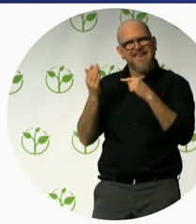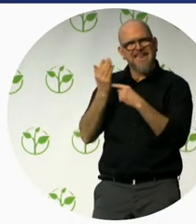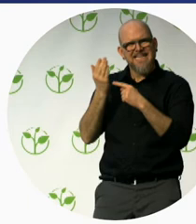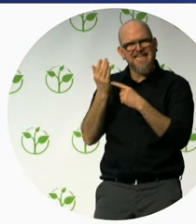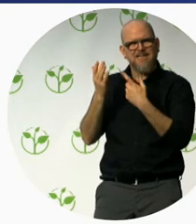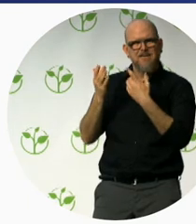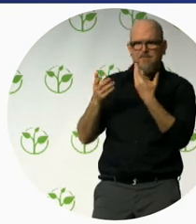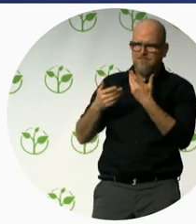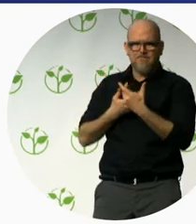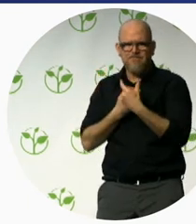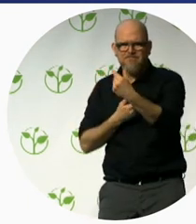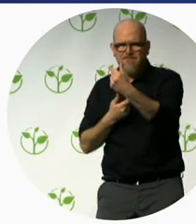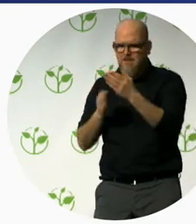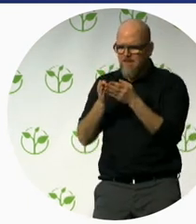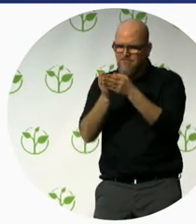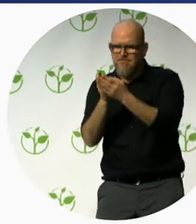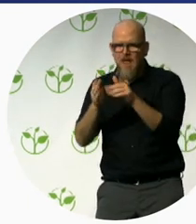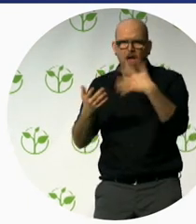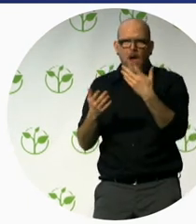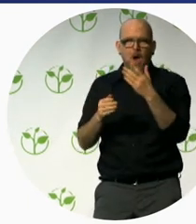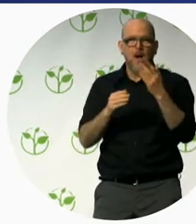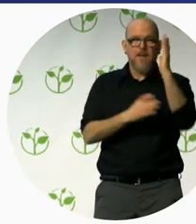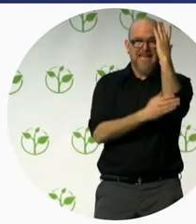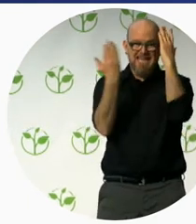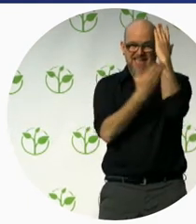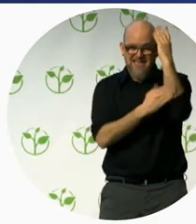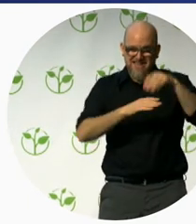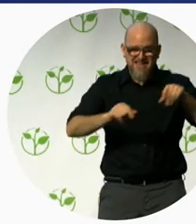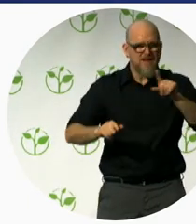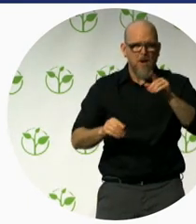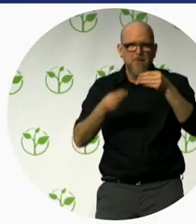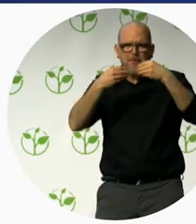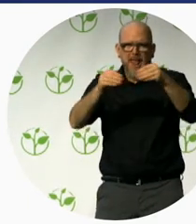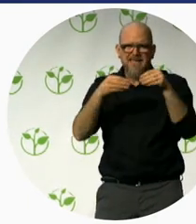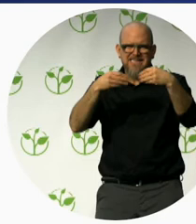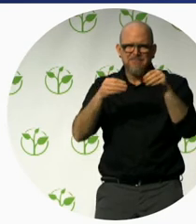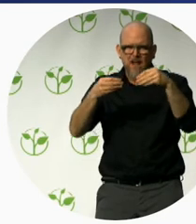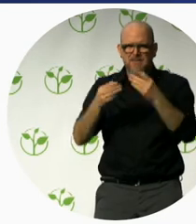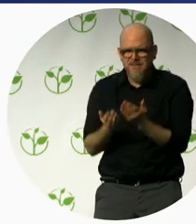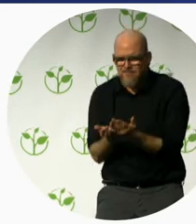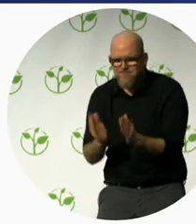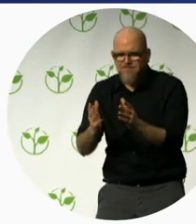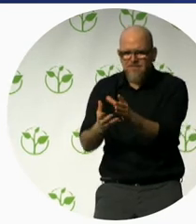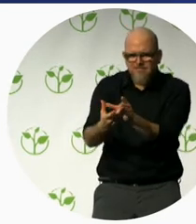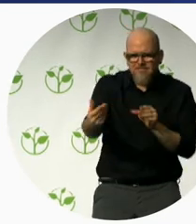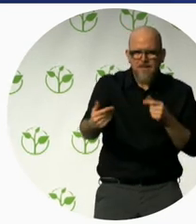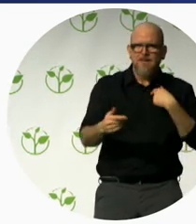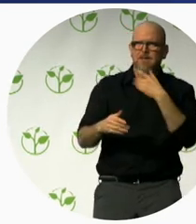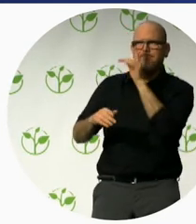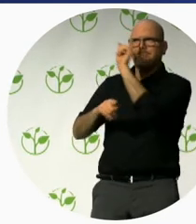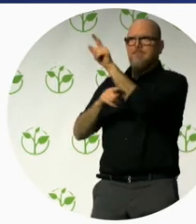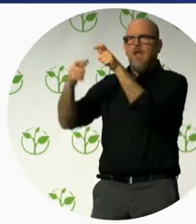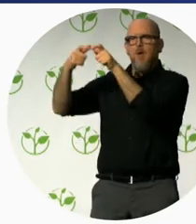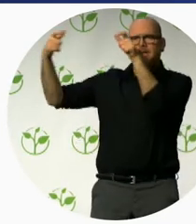tetrapath processing and pursued produced by the company rain access to the jetty is